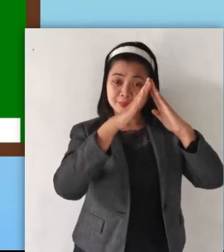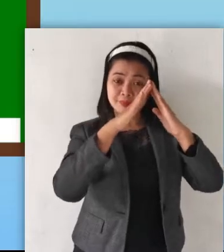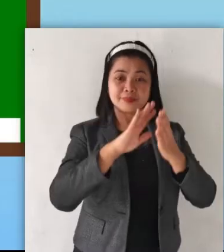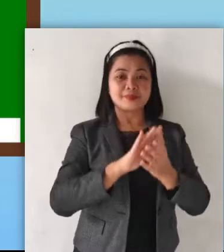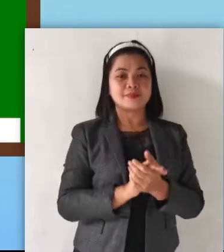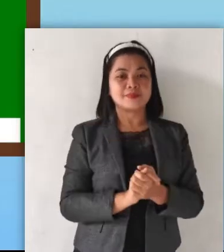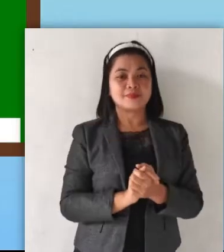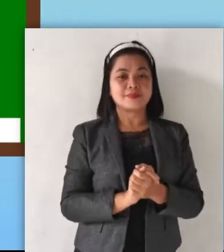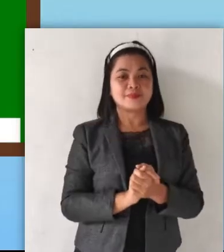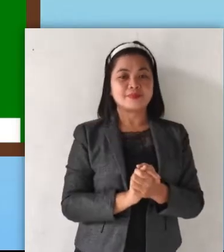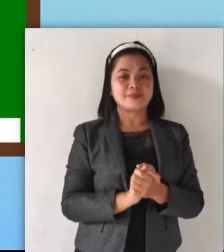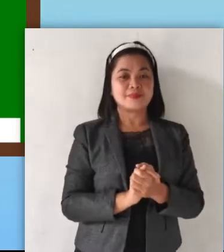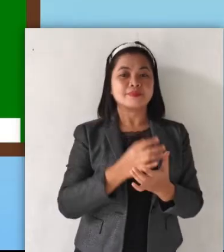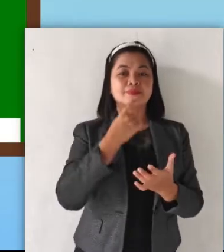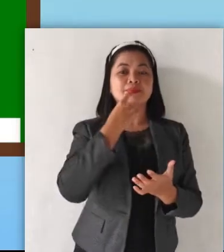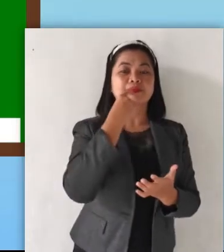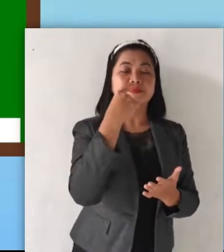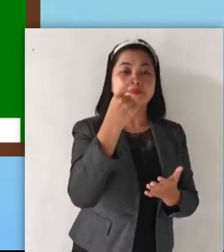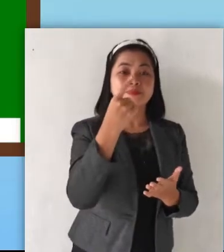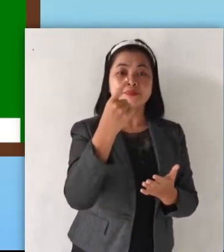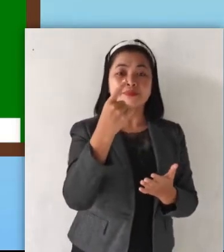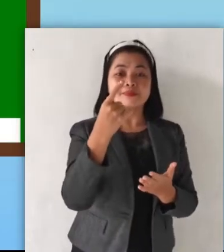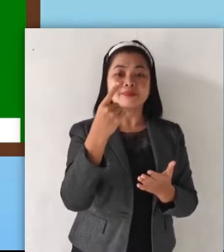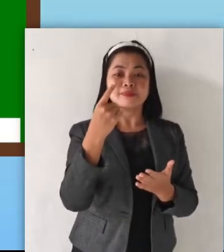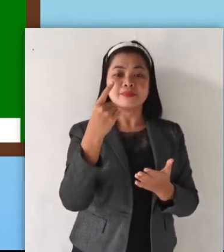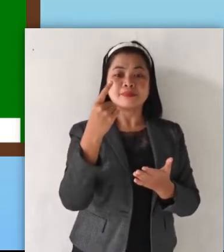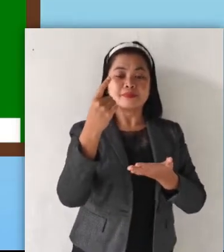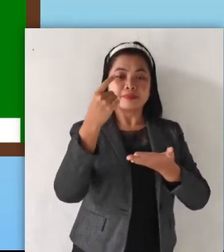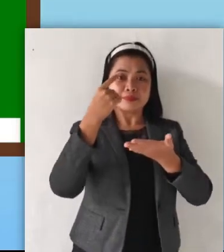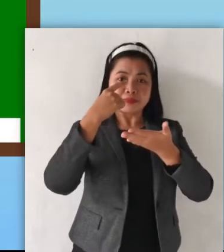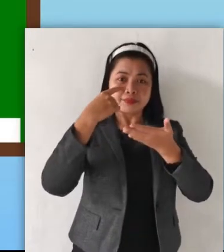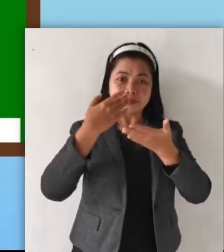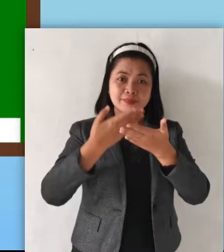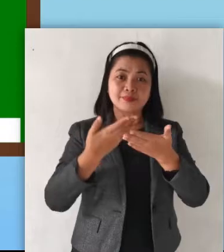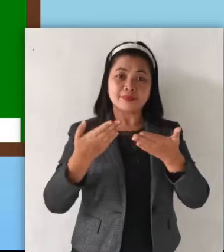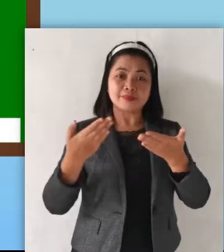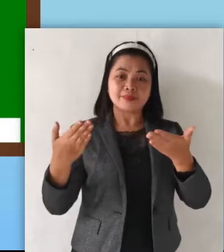and tell something about their characteristics.